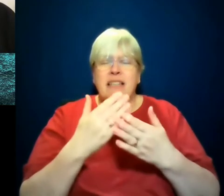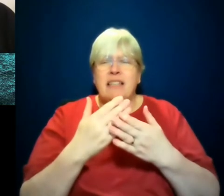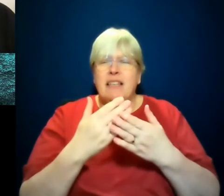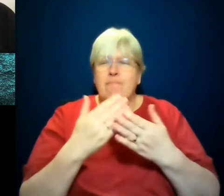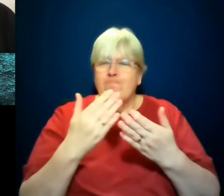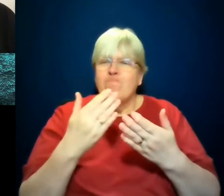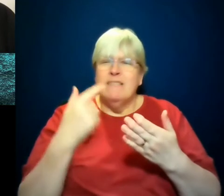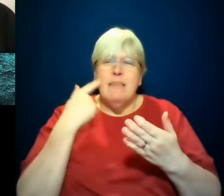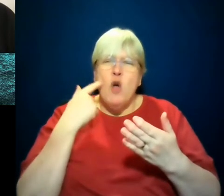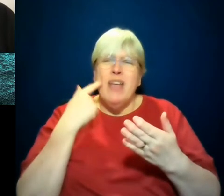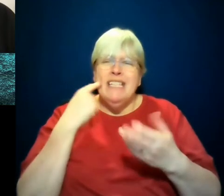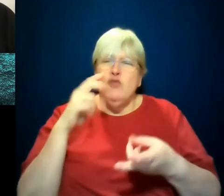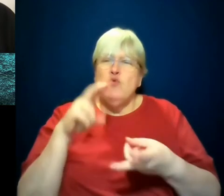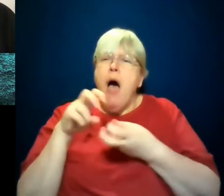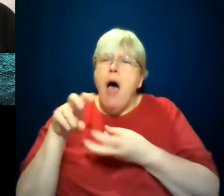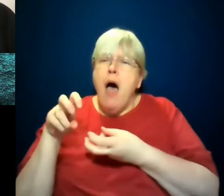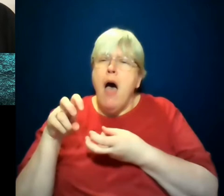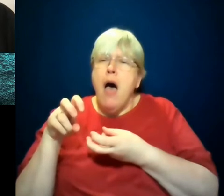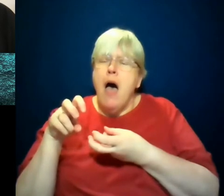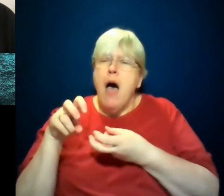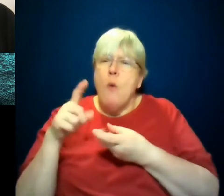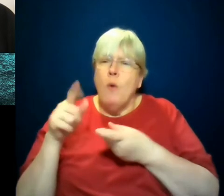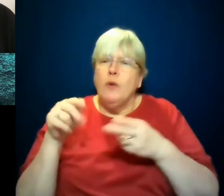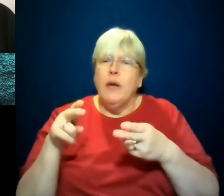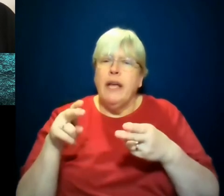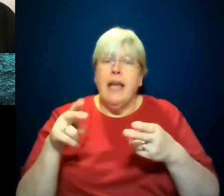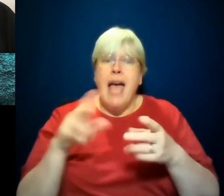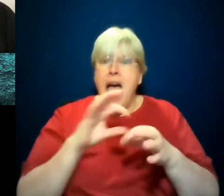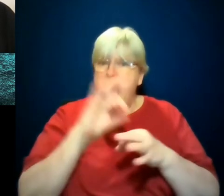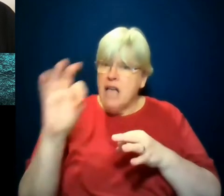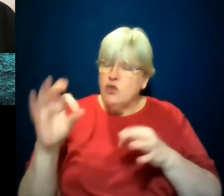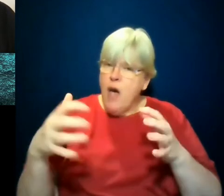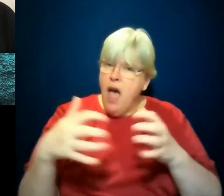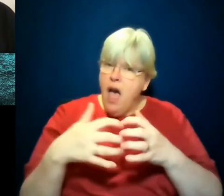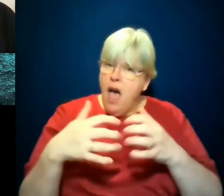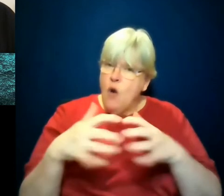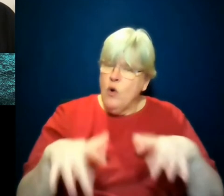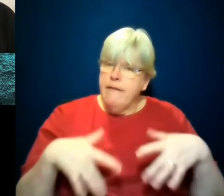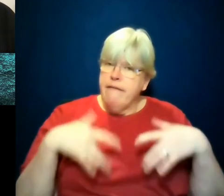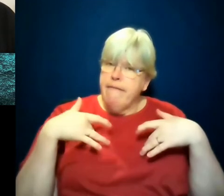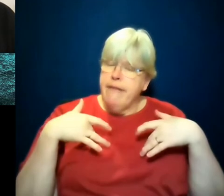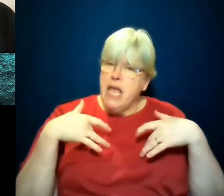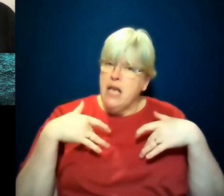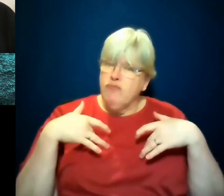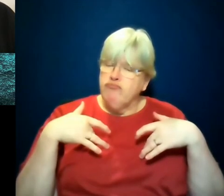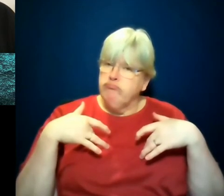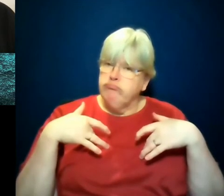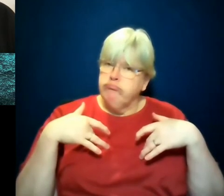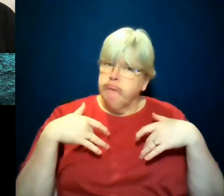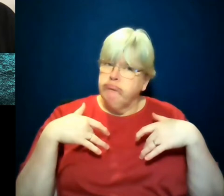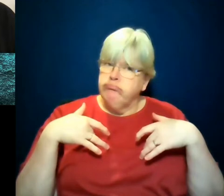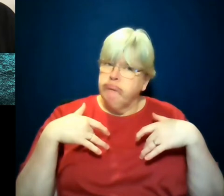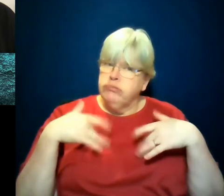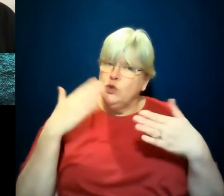understandable in a way. Can I ask you how it has felt, feels to